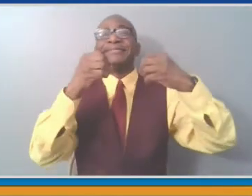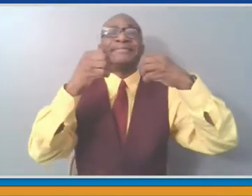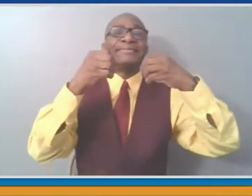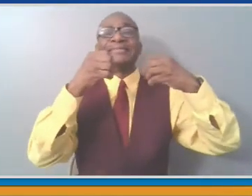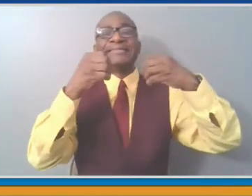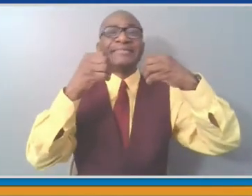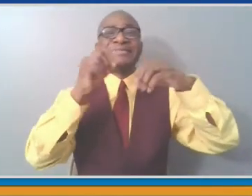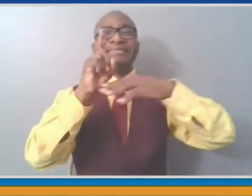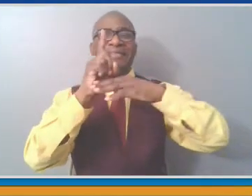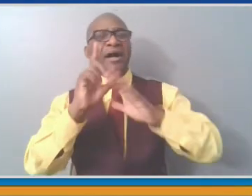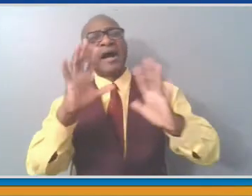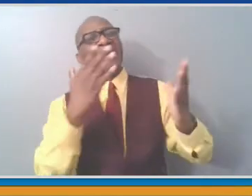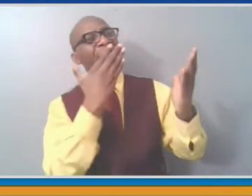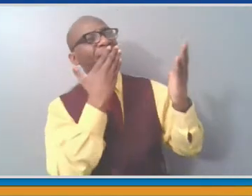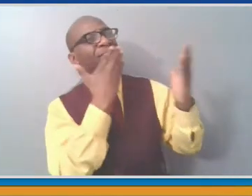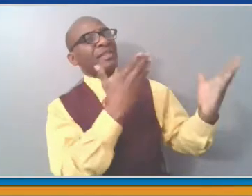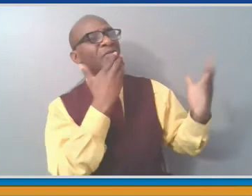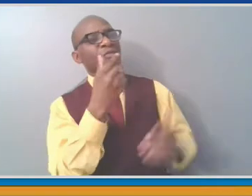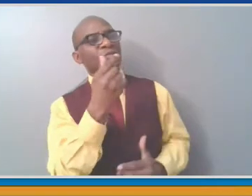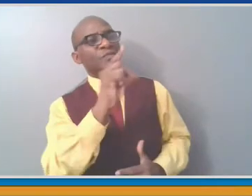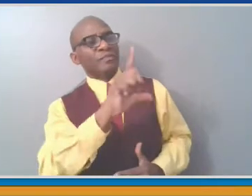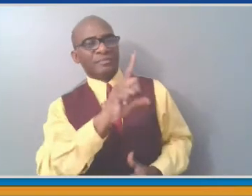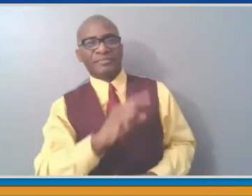Well, I couldn't do it. Hold on.